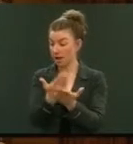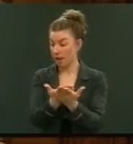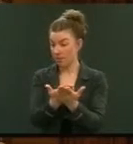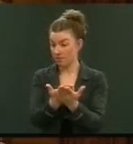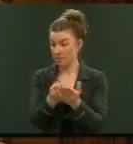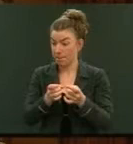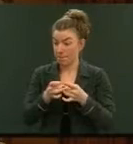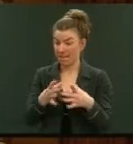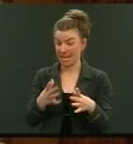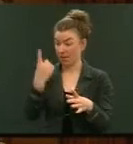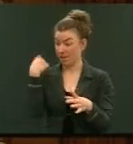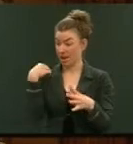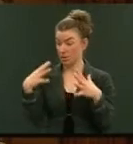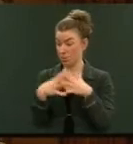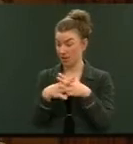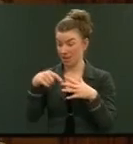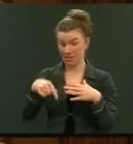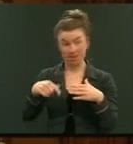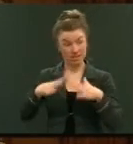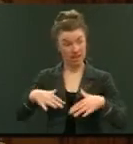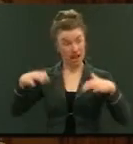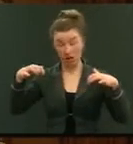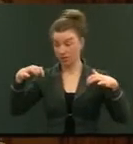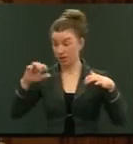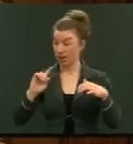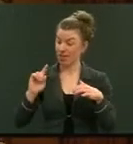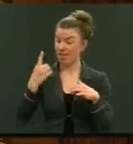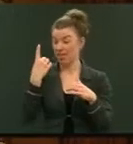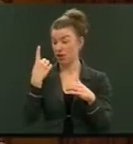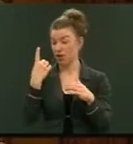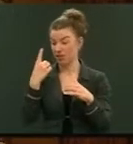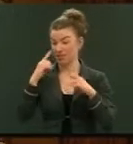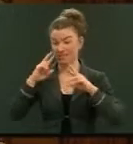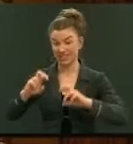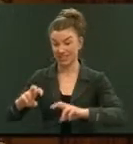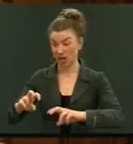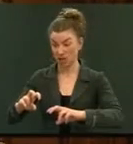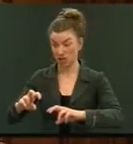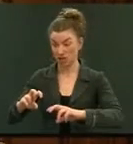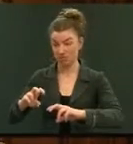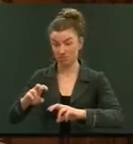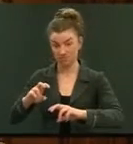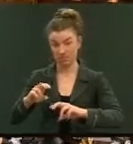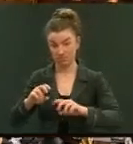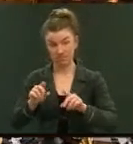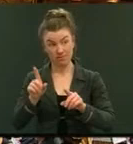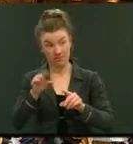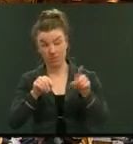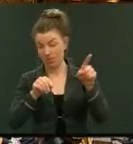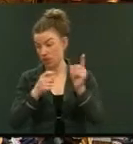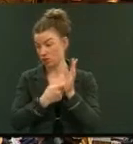think at the beginning of last week in this House on the first such investigation that the Register undertook.